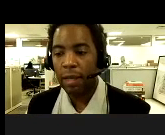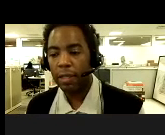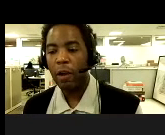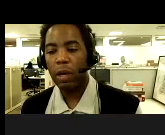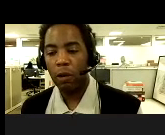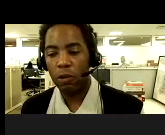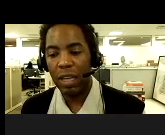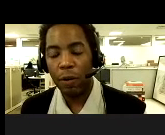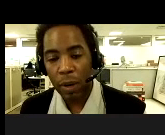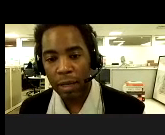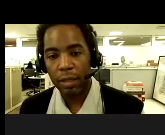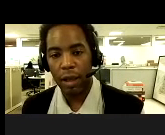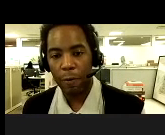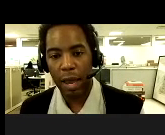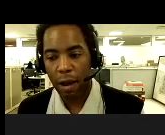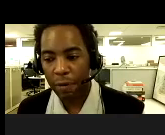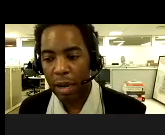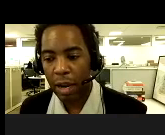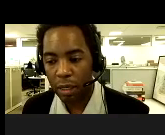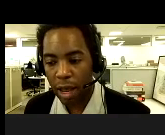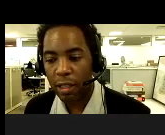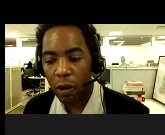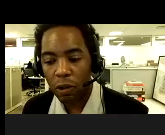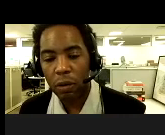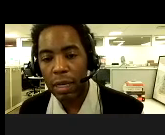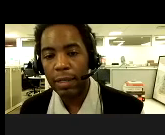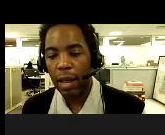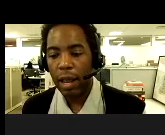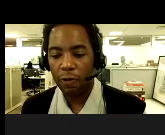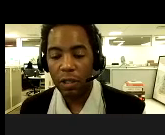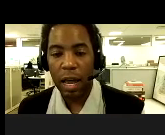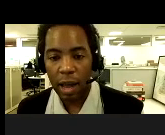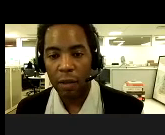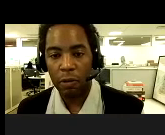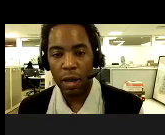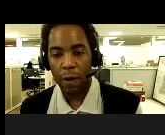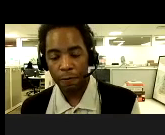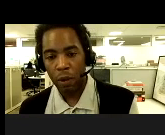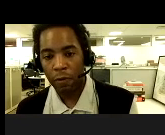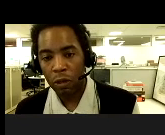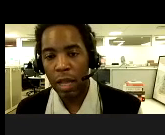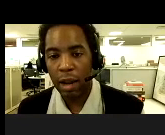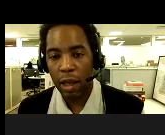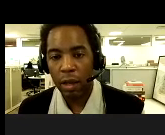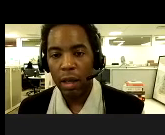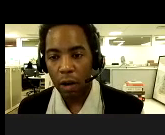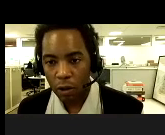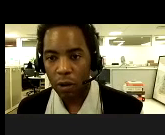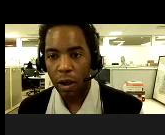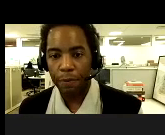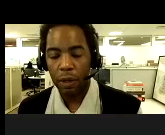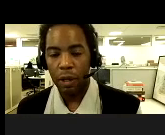vaccines. We can also see in Queens, uh, that, uh, that inequity is not as large in Queens. And then for Staten Island, see, uh, folks in Staten Island